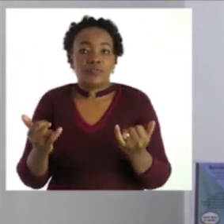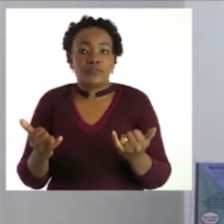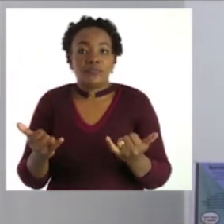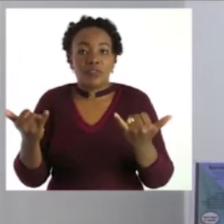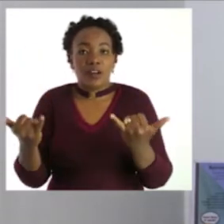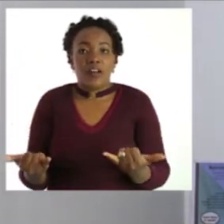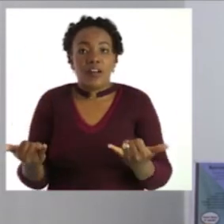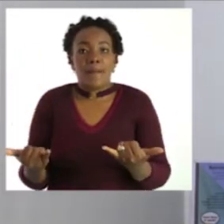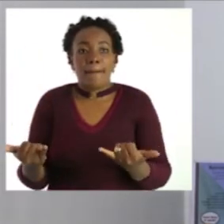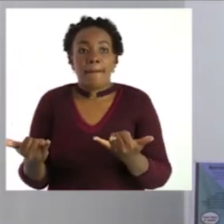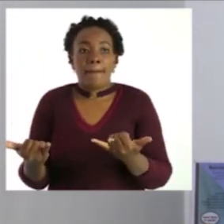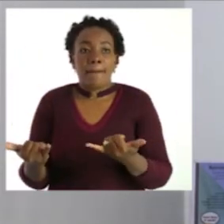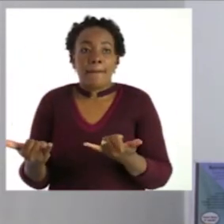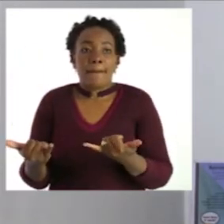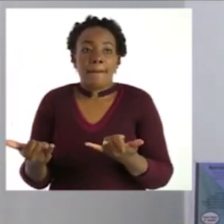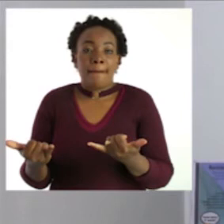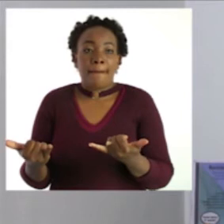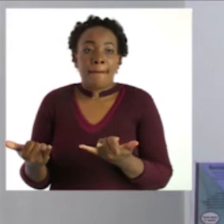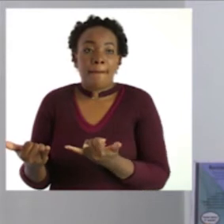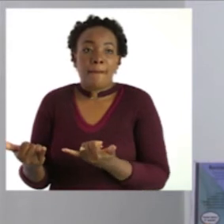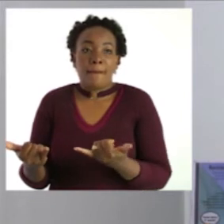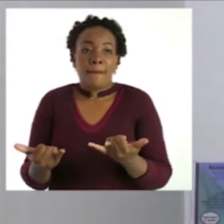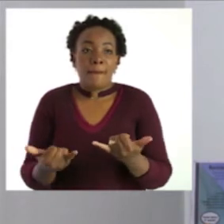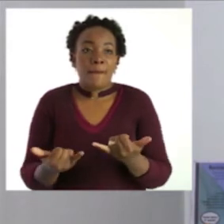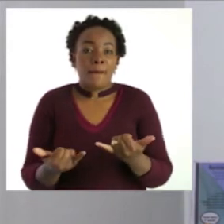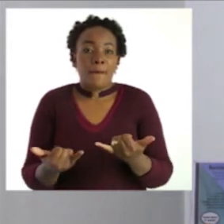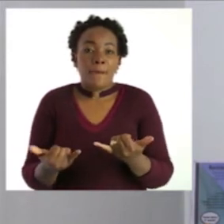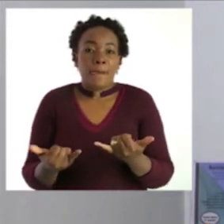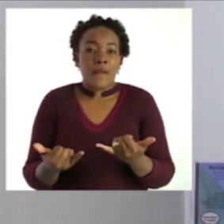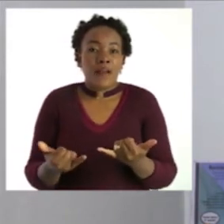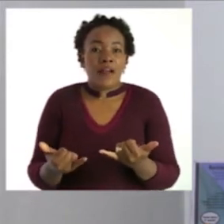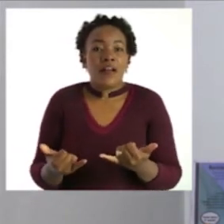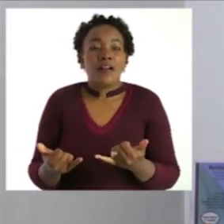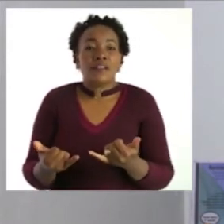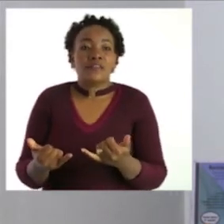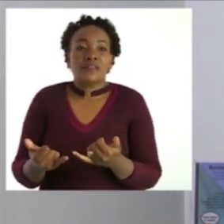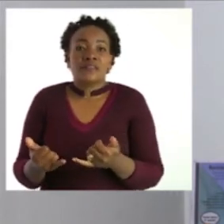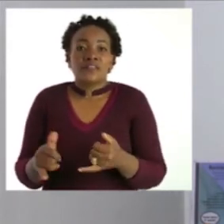now okay then then we take a v